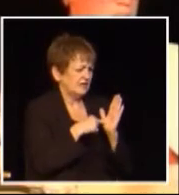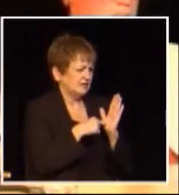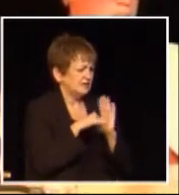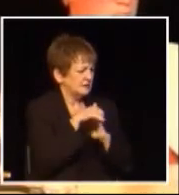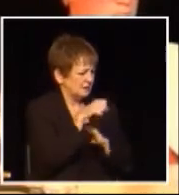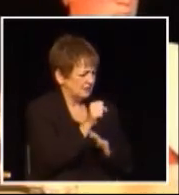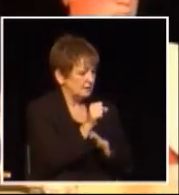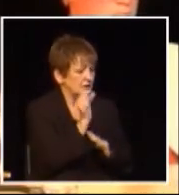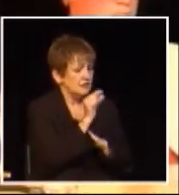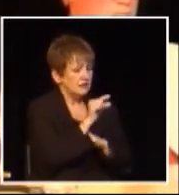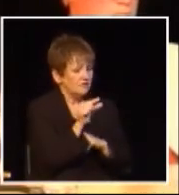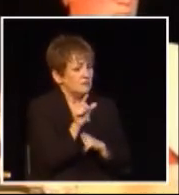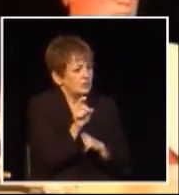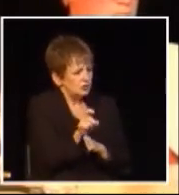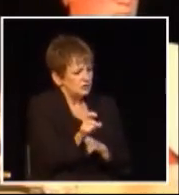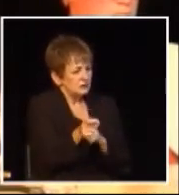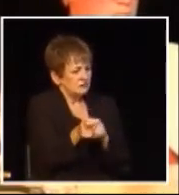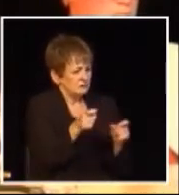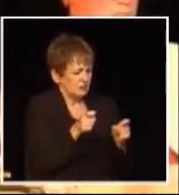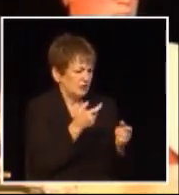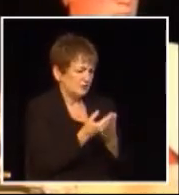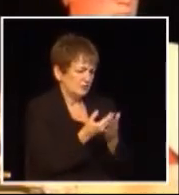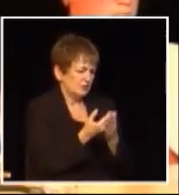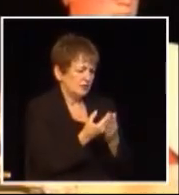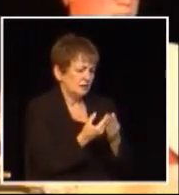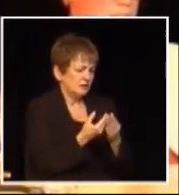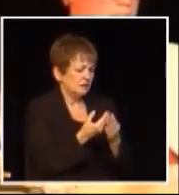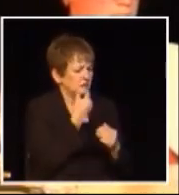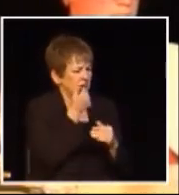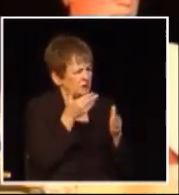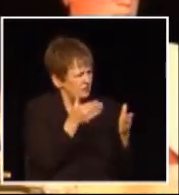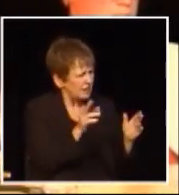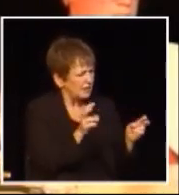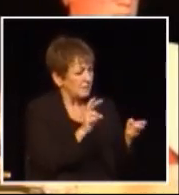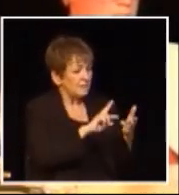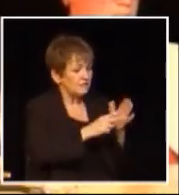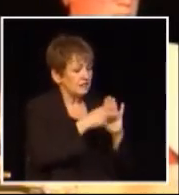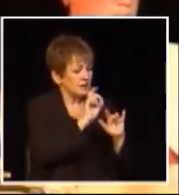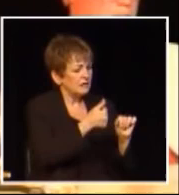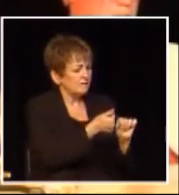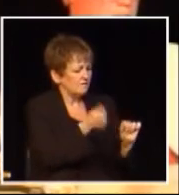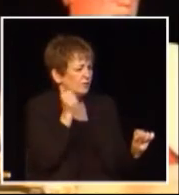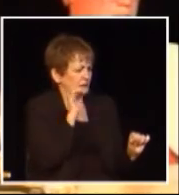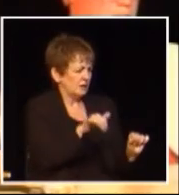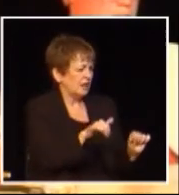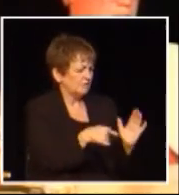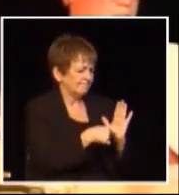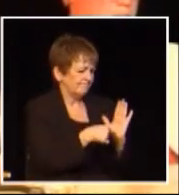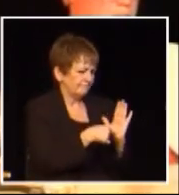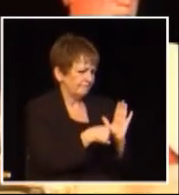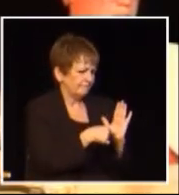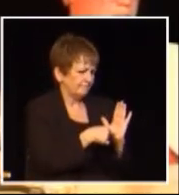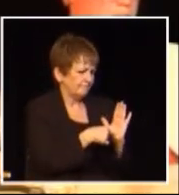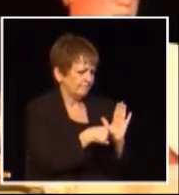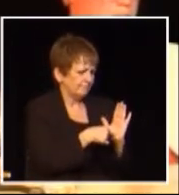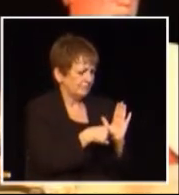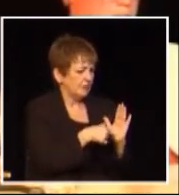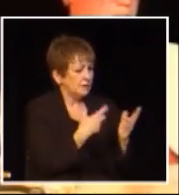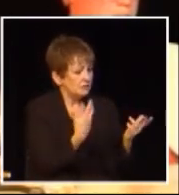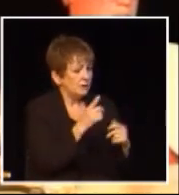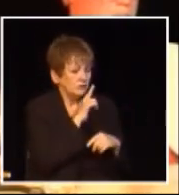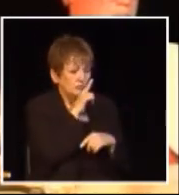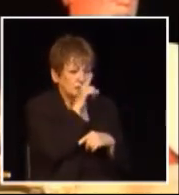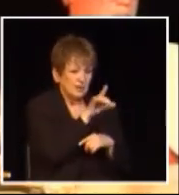for it now sure there's a deficit and governments should try to manage their money more efficiently so that we can avoid the